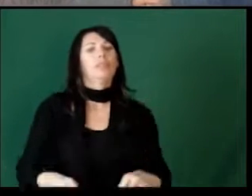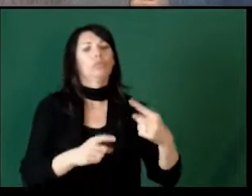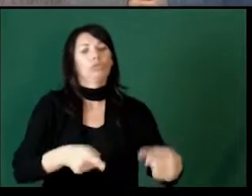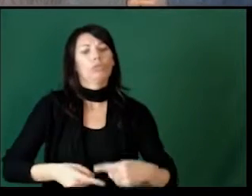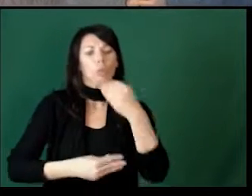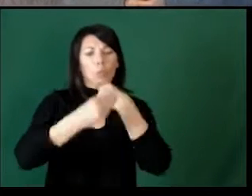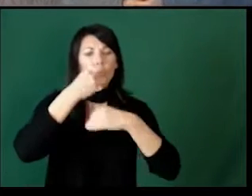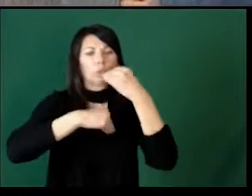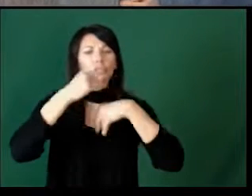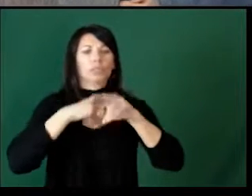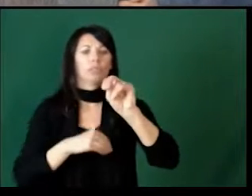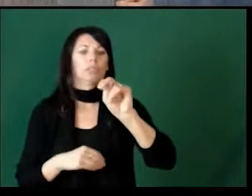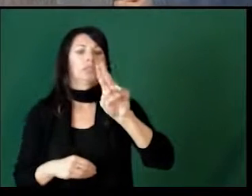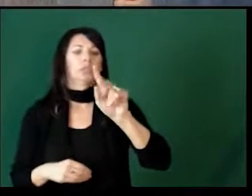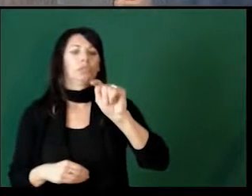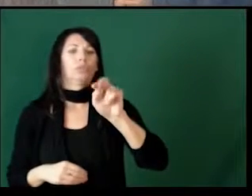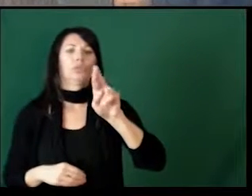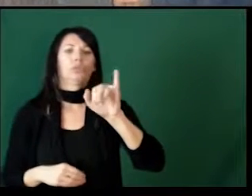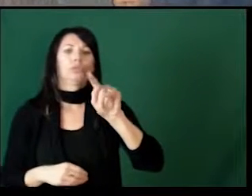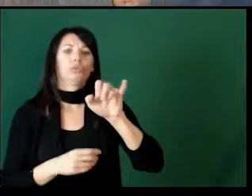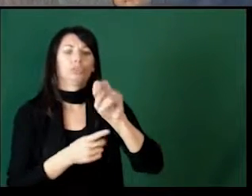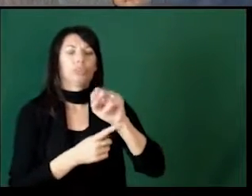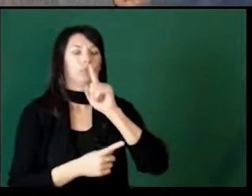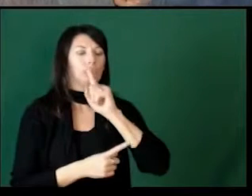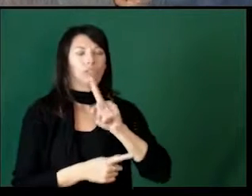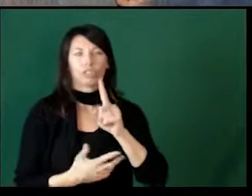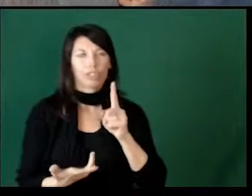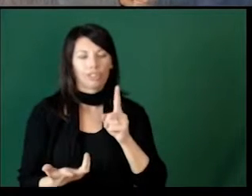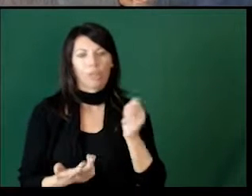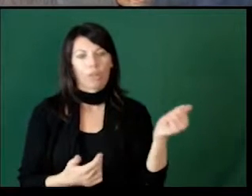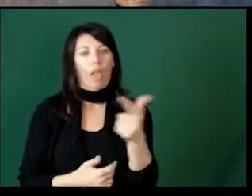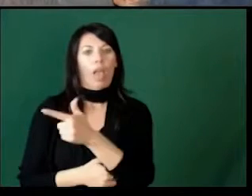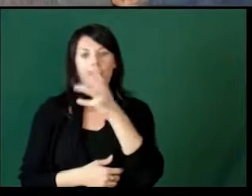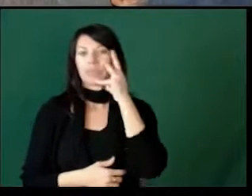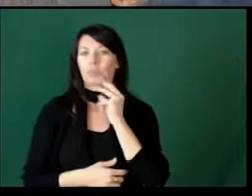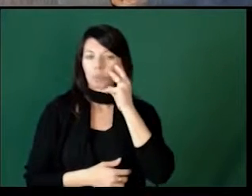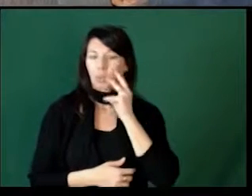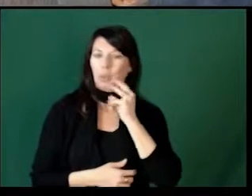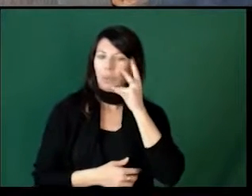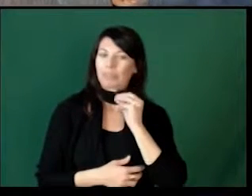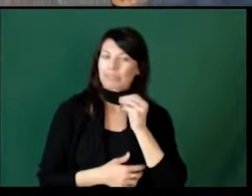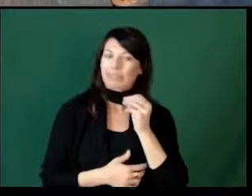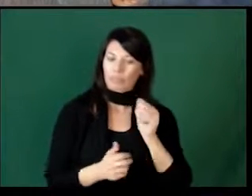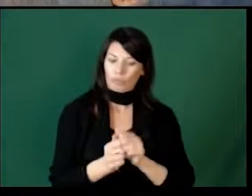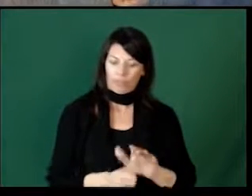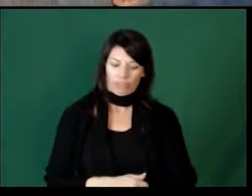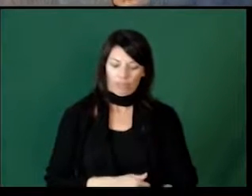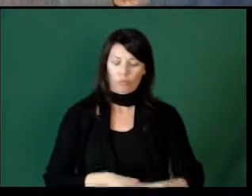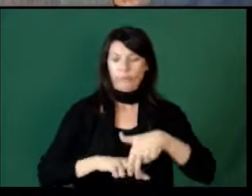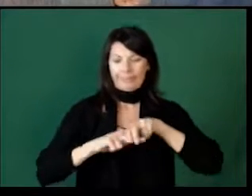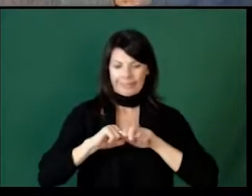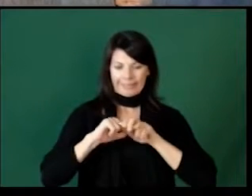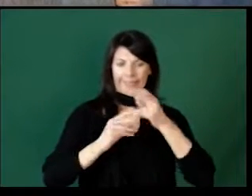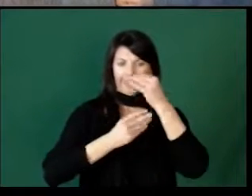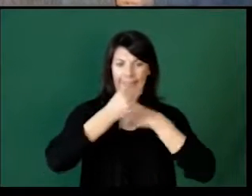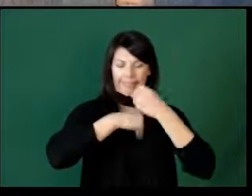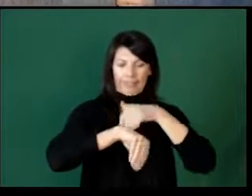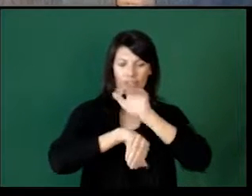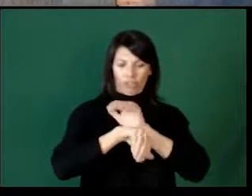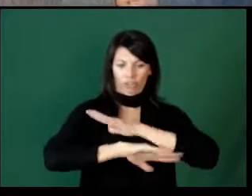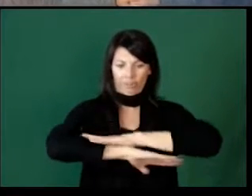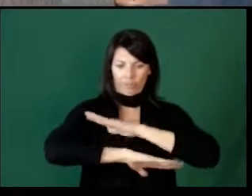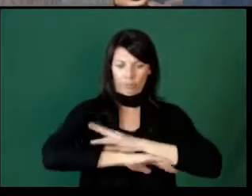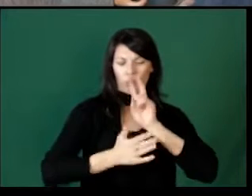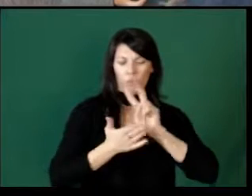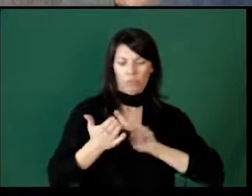Another common struggle is nutrition. I think we've all probably have had an experience with a child that sits at the dinner